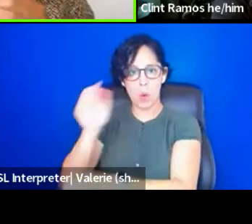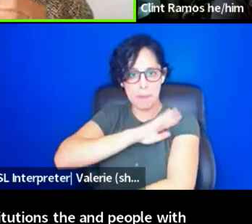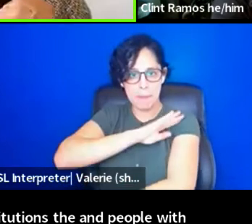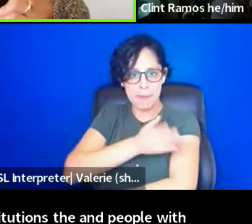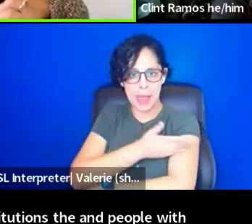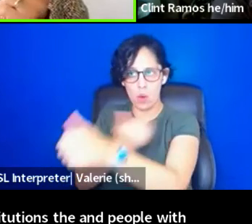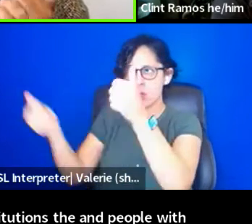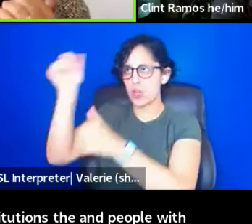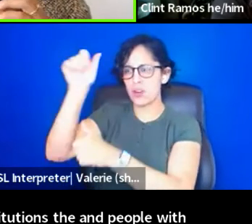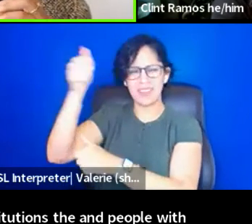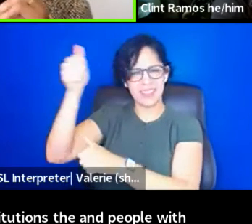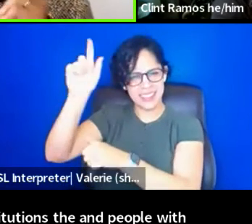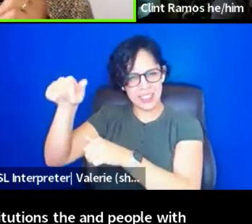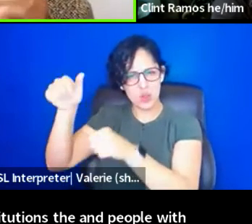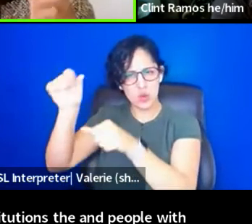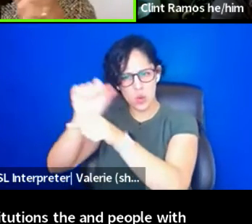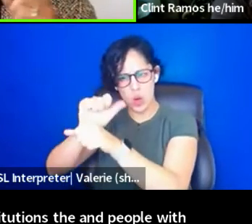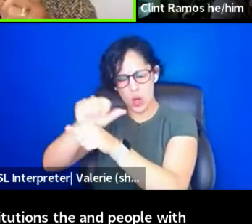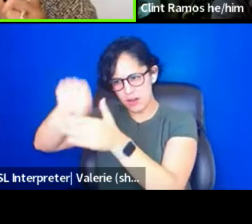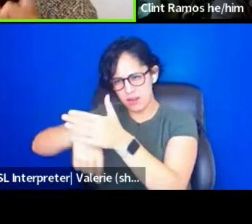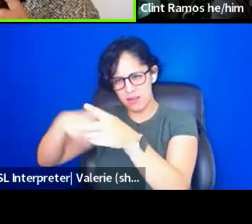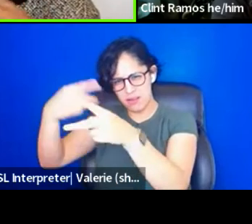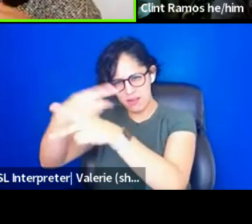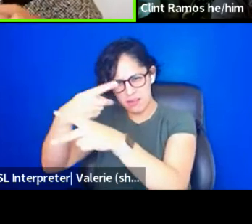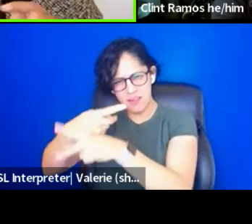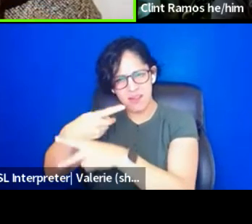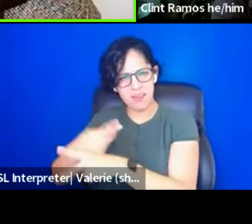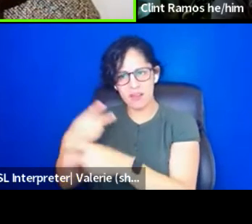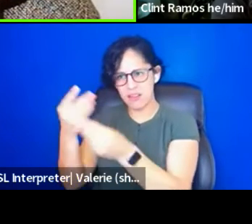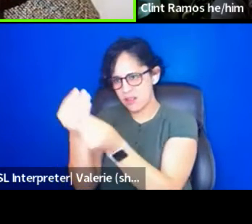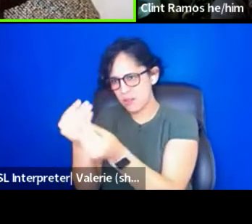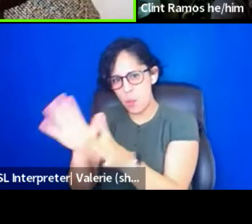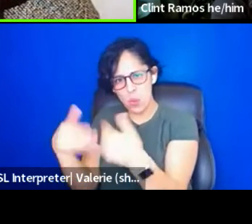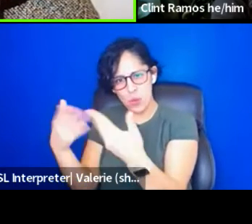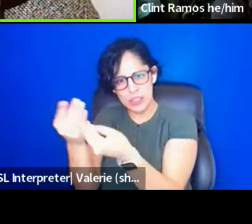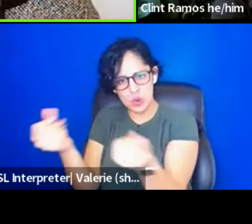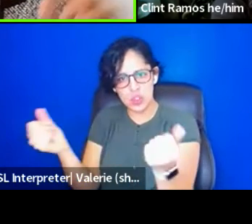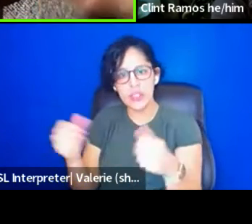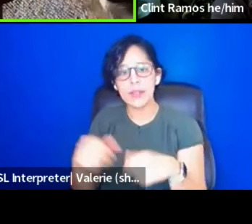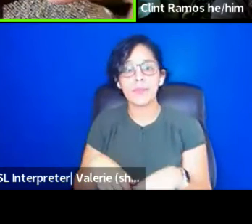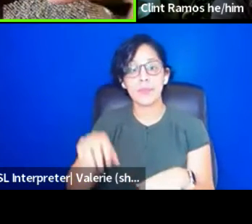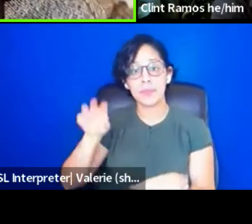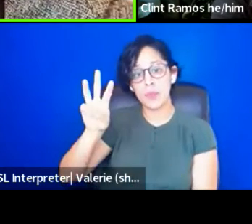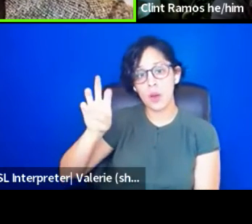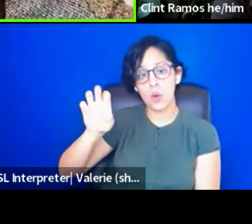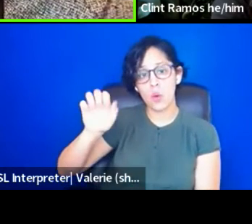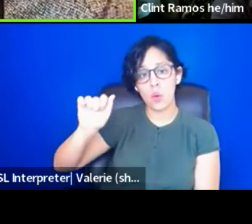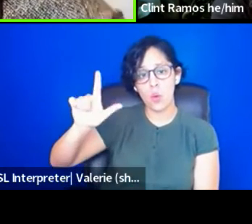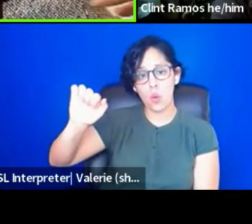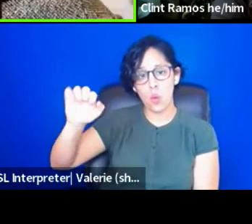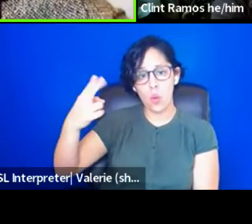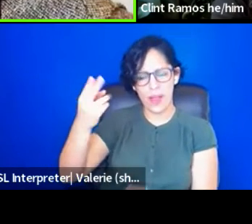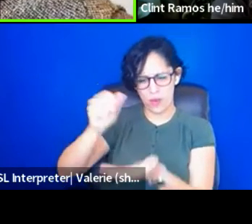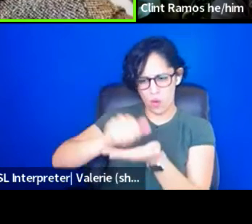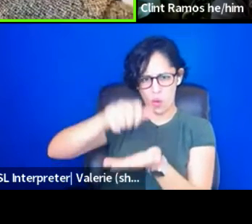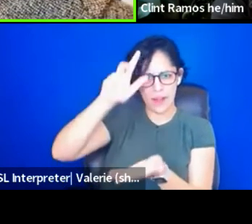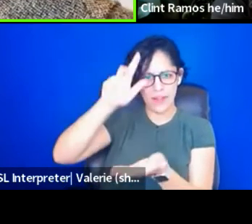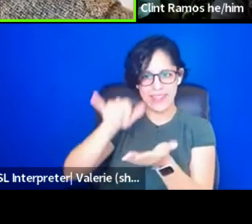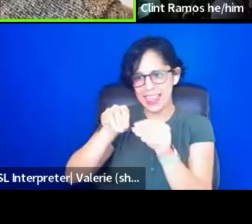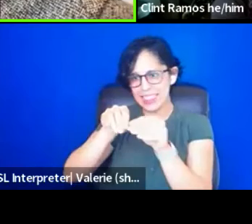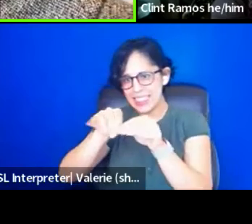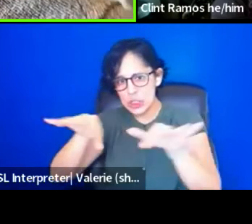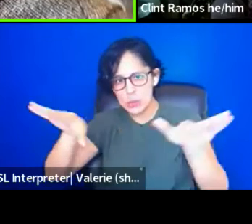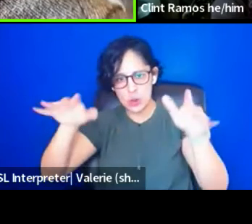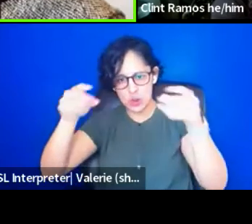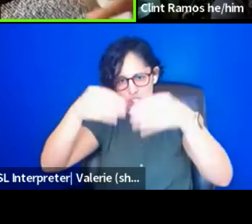working hard to figure those things out. I think the distribution of wealth, and whether that's, if we're not growing the wealth that comes in, think art